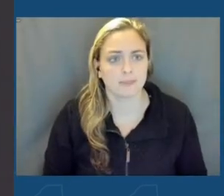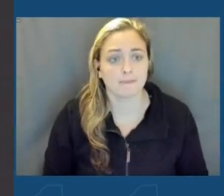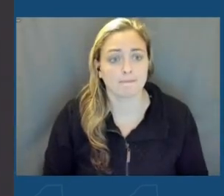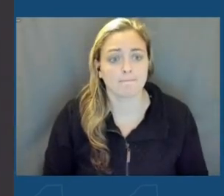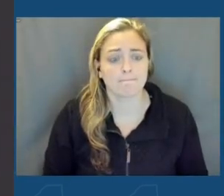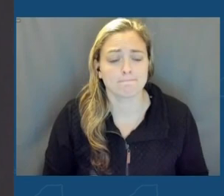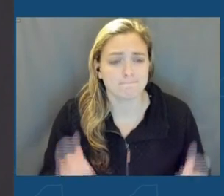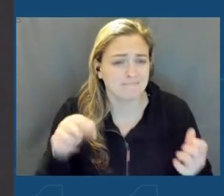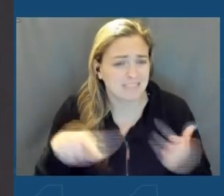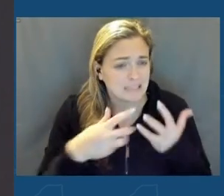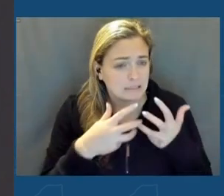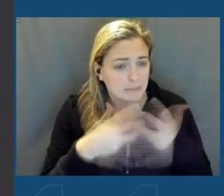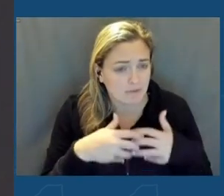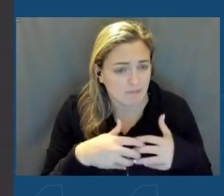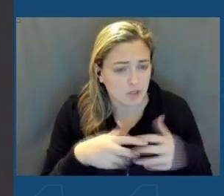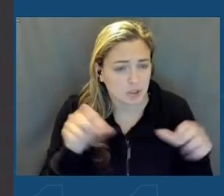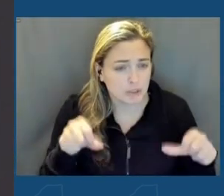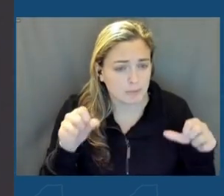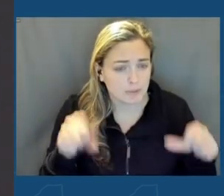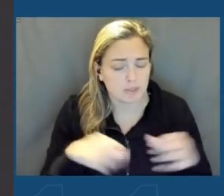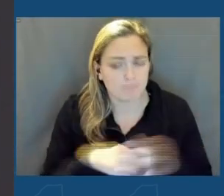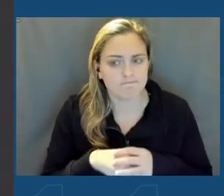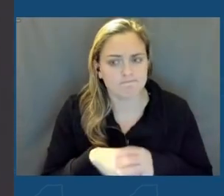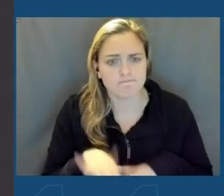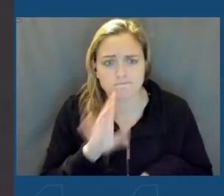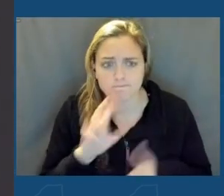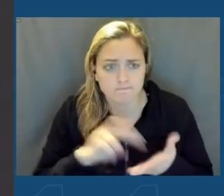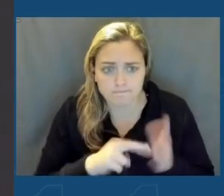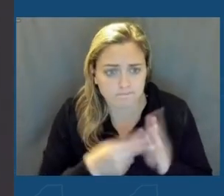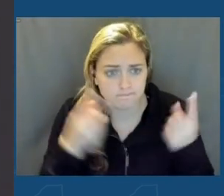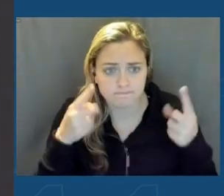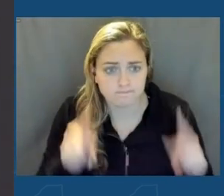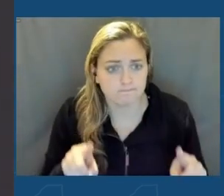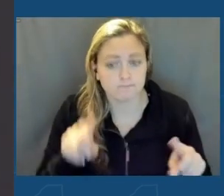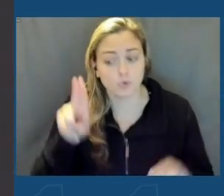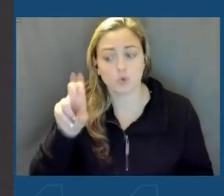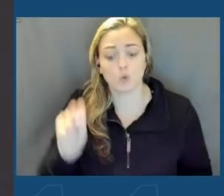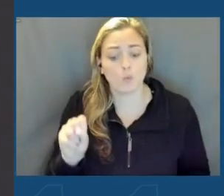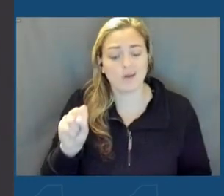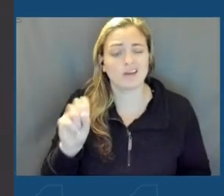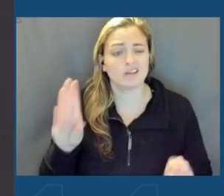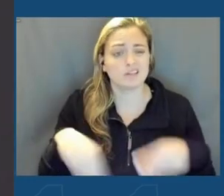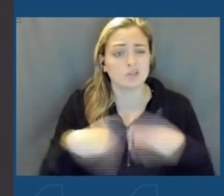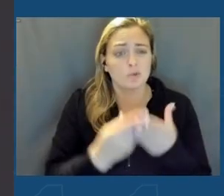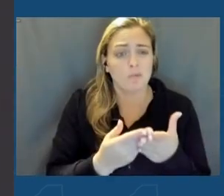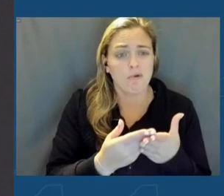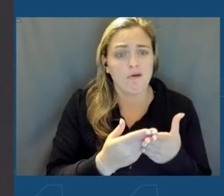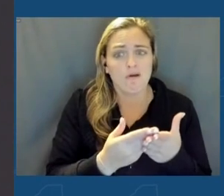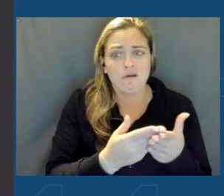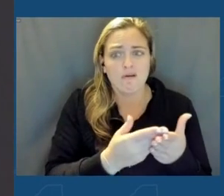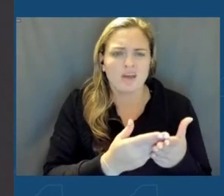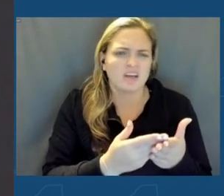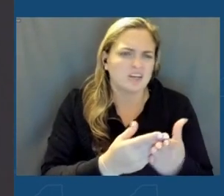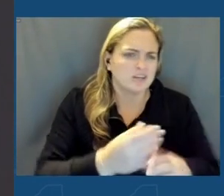This manufacturing capability will enable U.S. supply chain resilience and security.